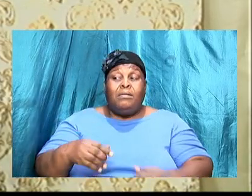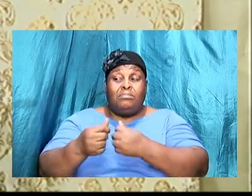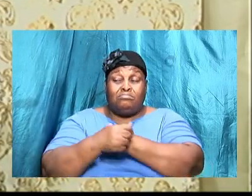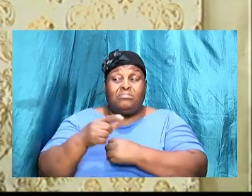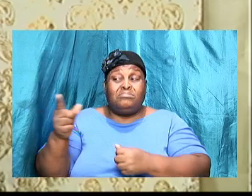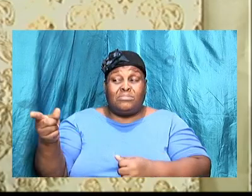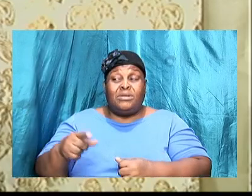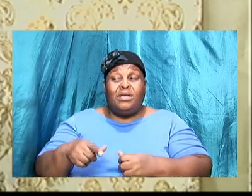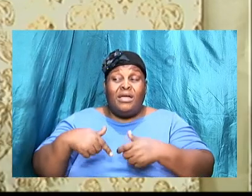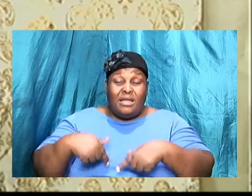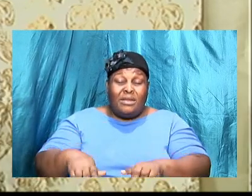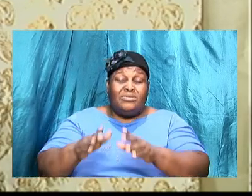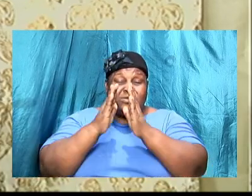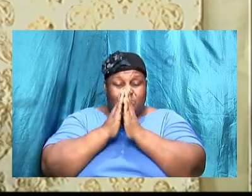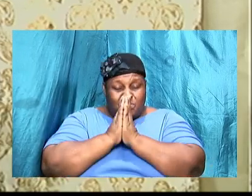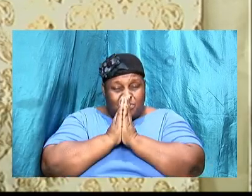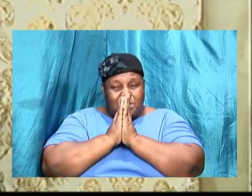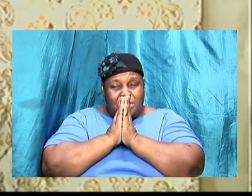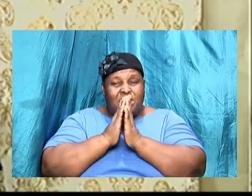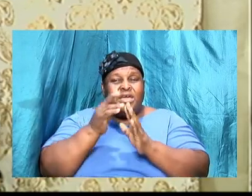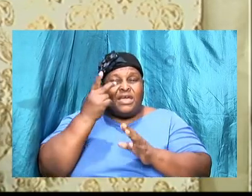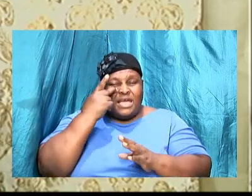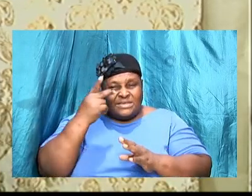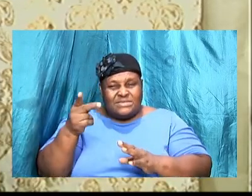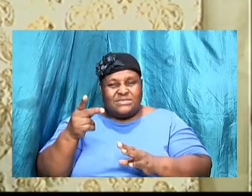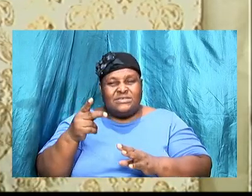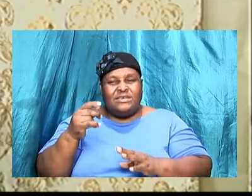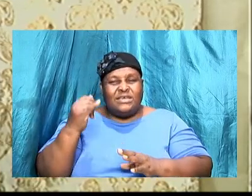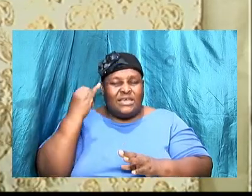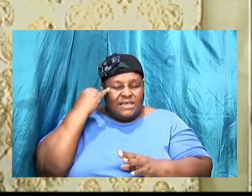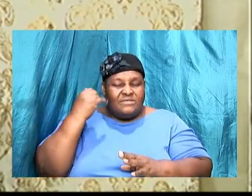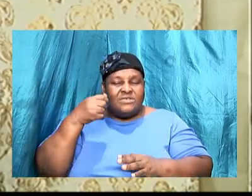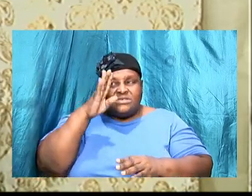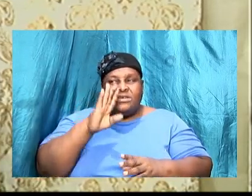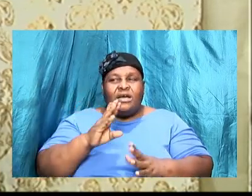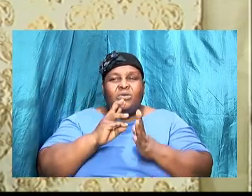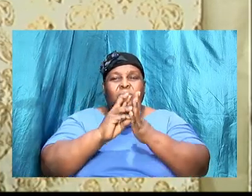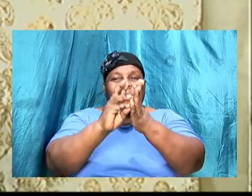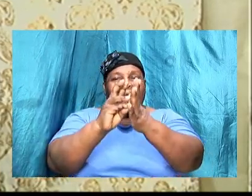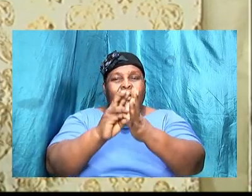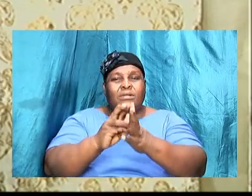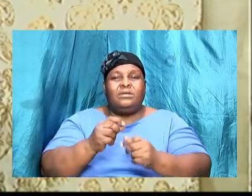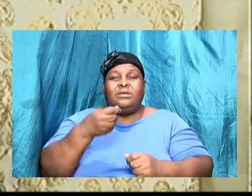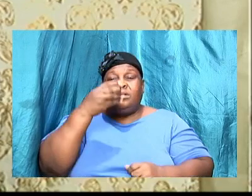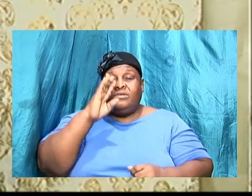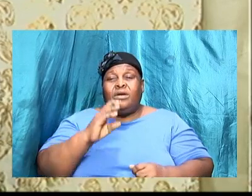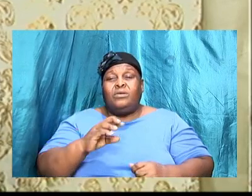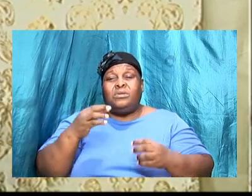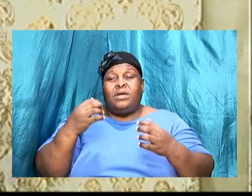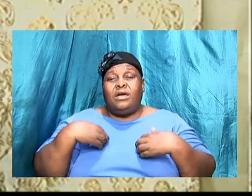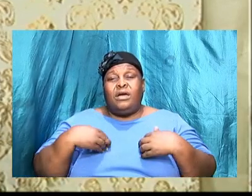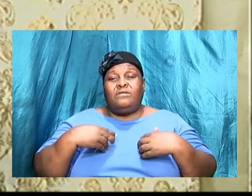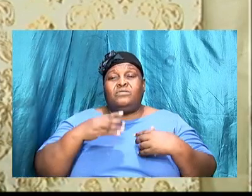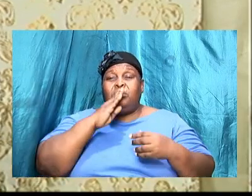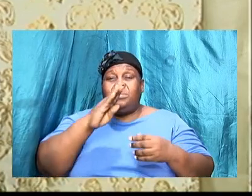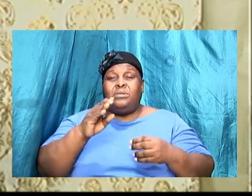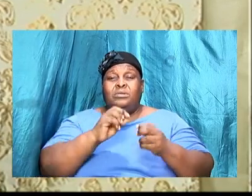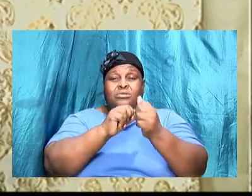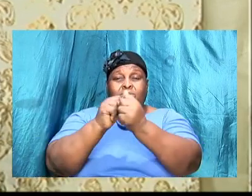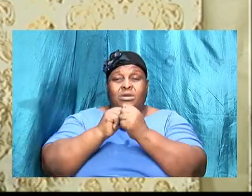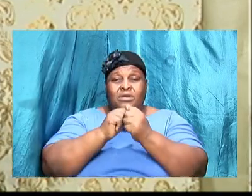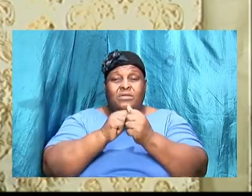and see if you know this is God will if God would have us to be together and I asked